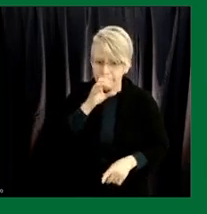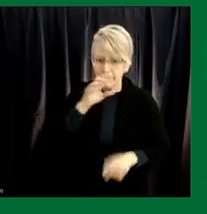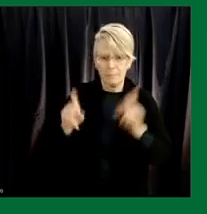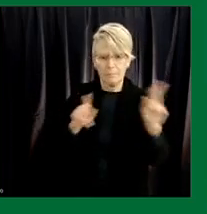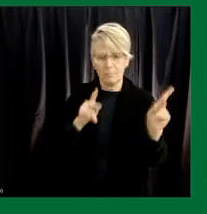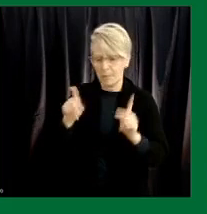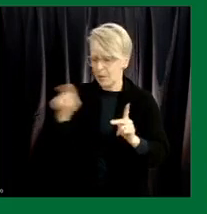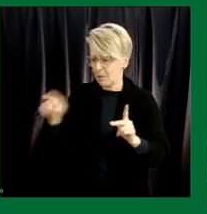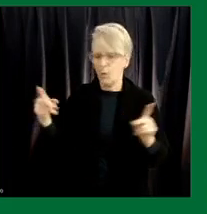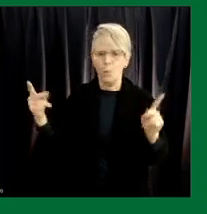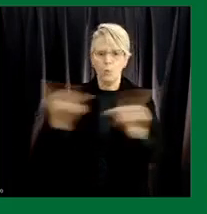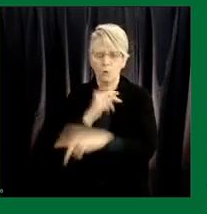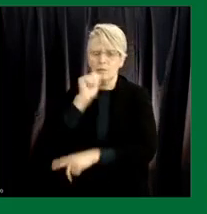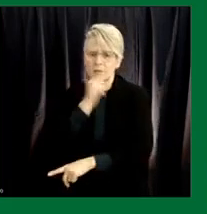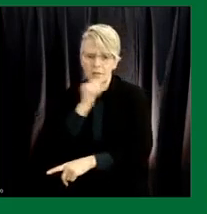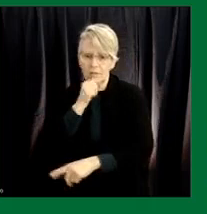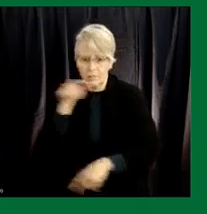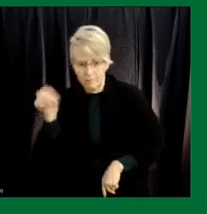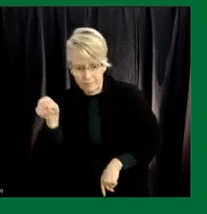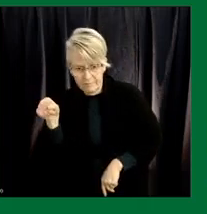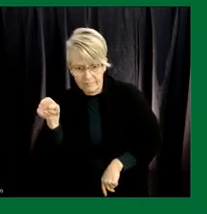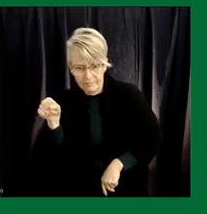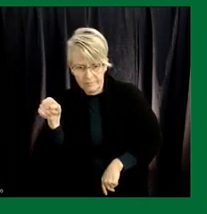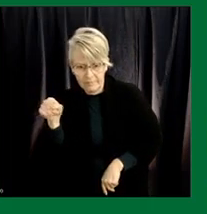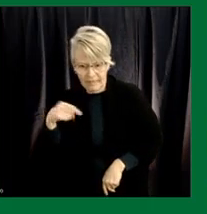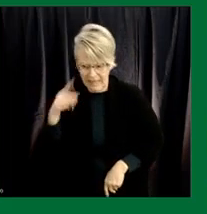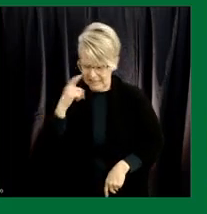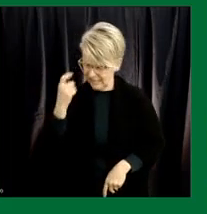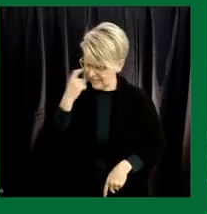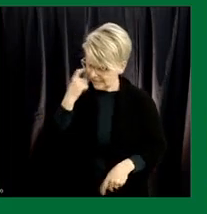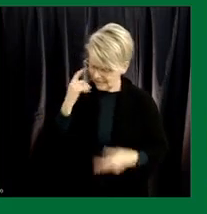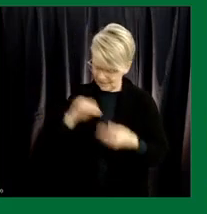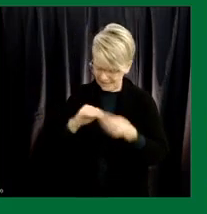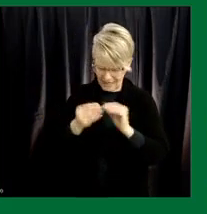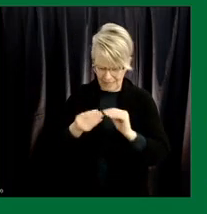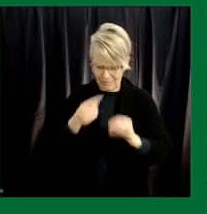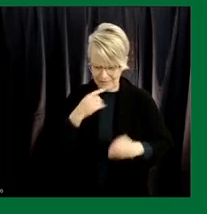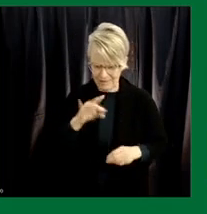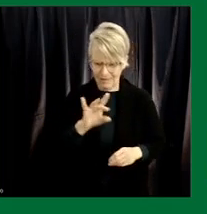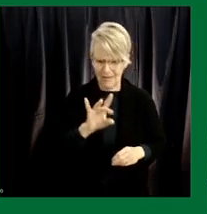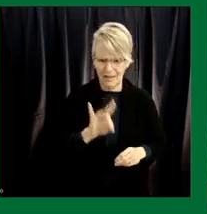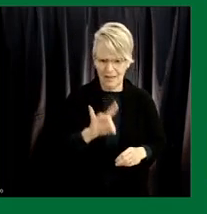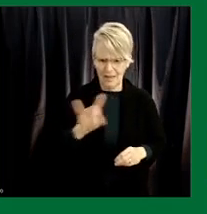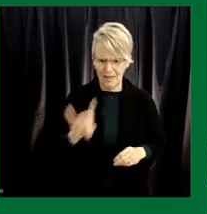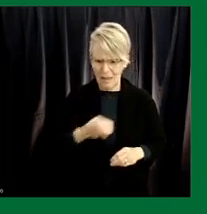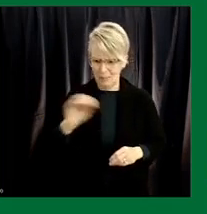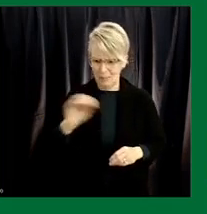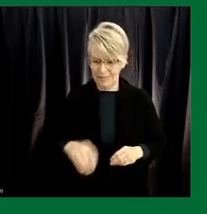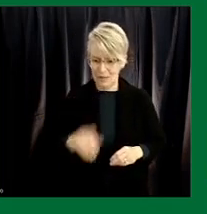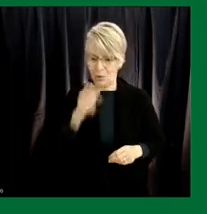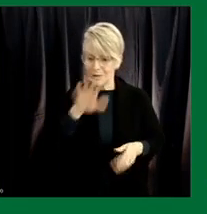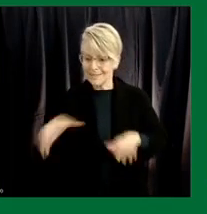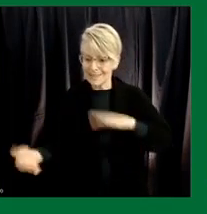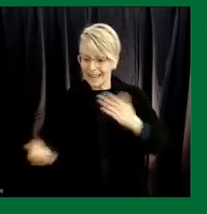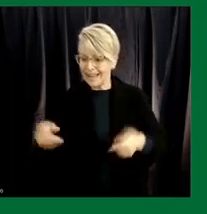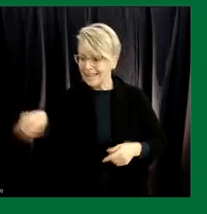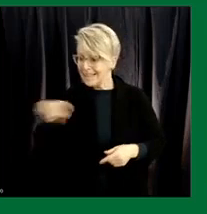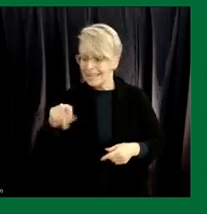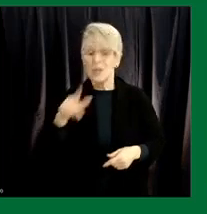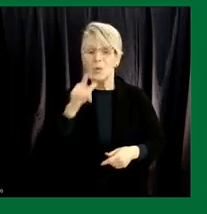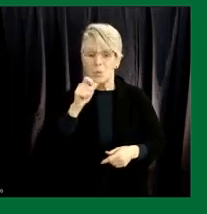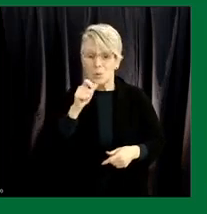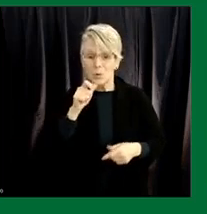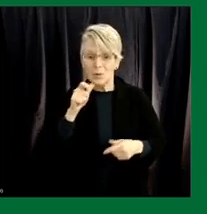disproportionate level in fact i think the number was uh recently quoted as 88 of the fatalities come from people that are over or